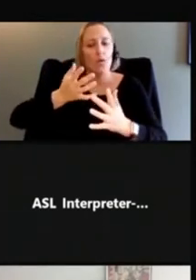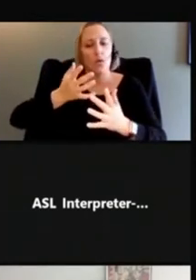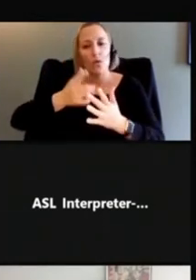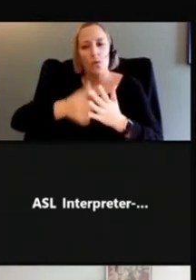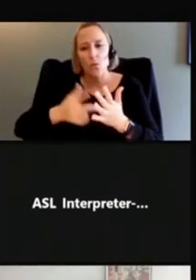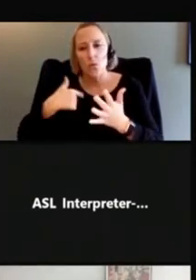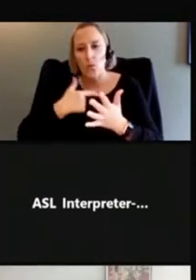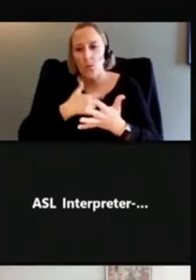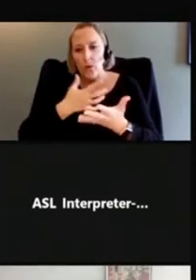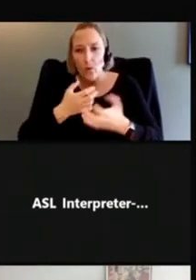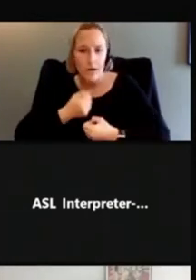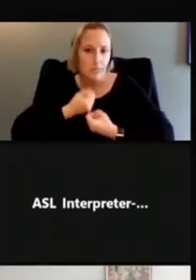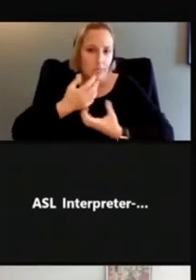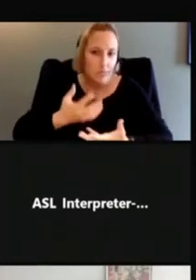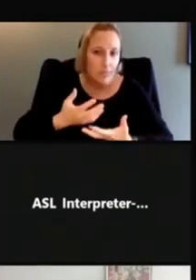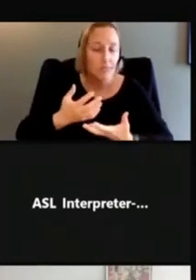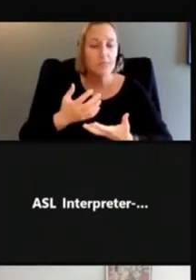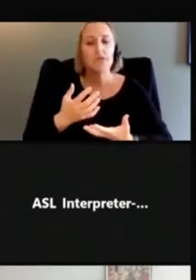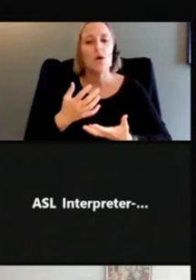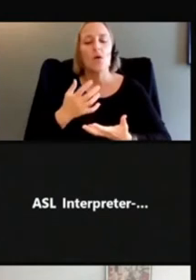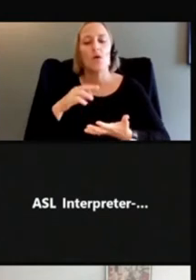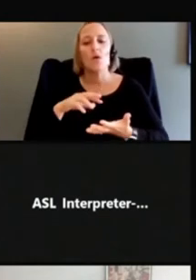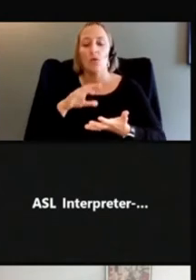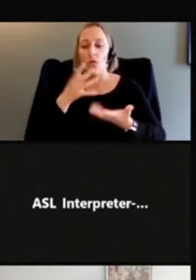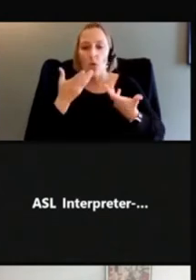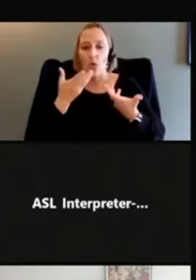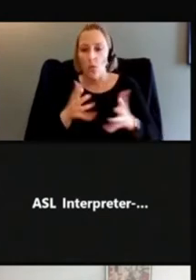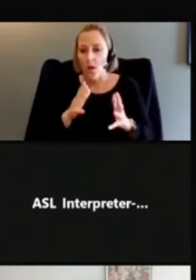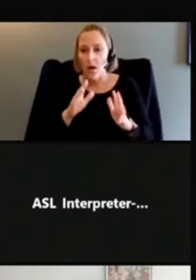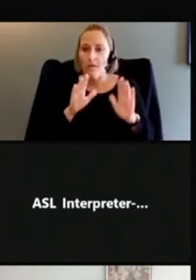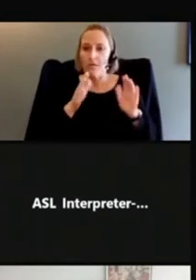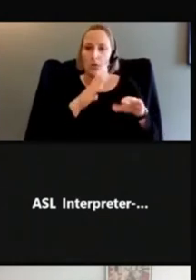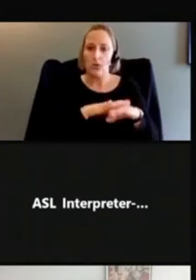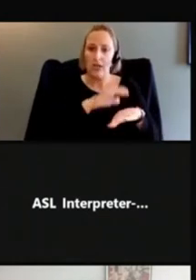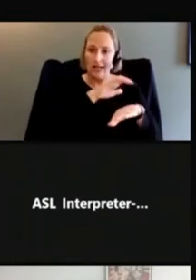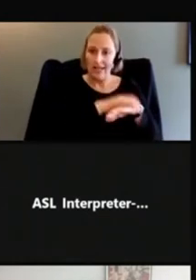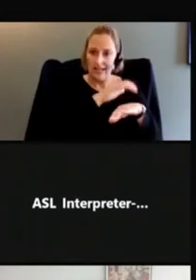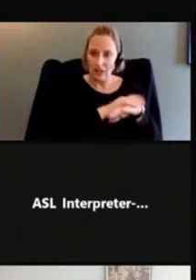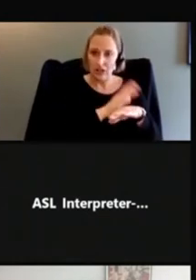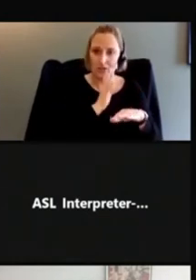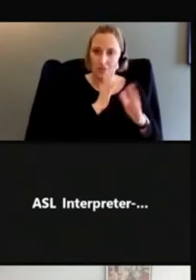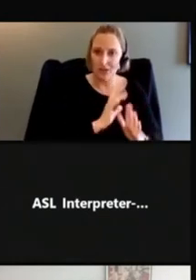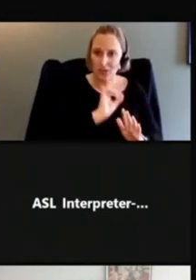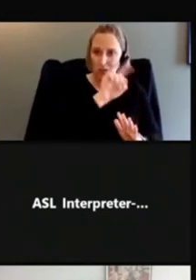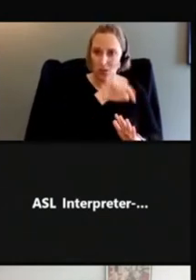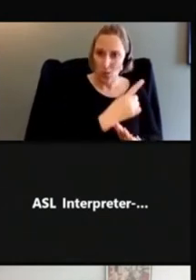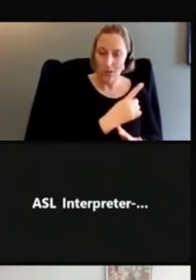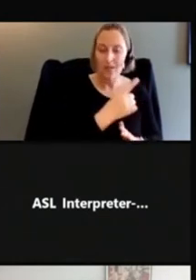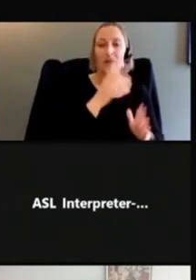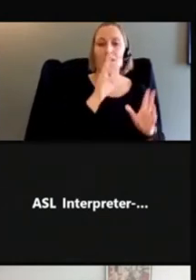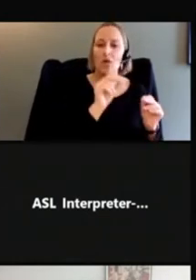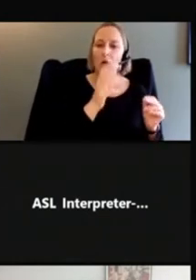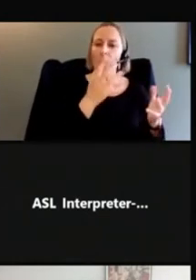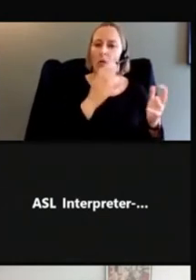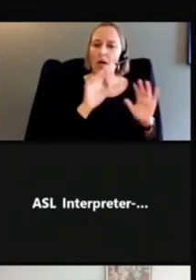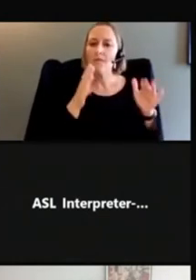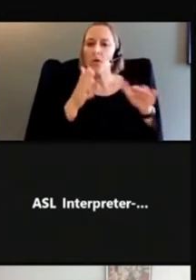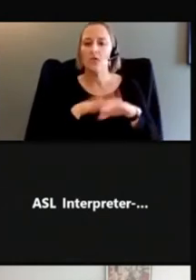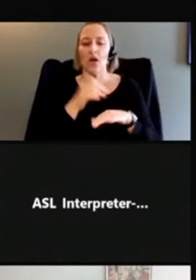we're not only serving, you know, an English speaking audience, we're serving anybody who might see it and maybe